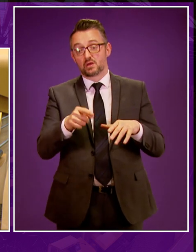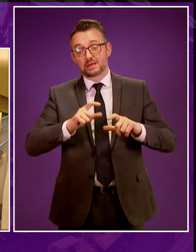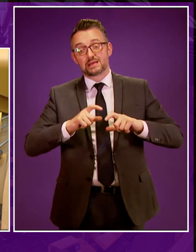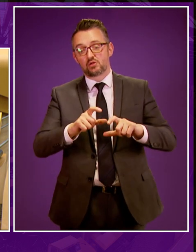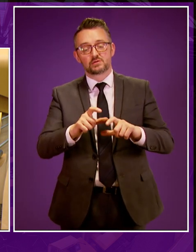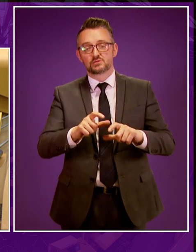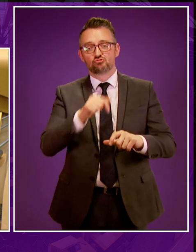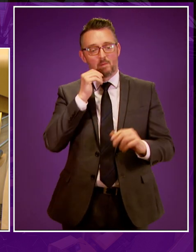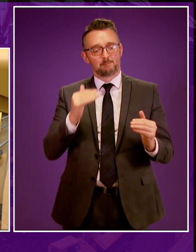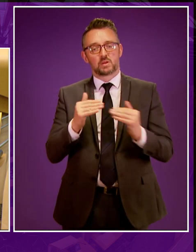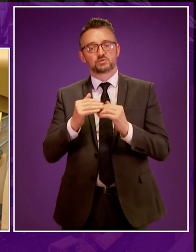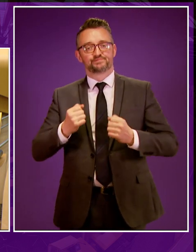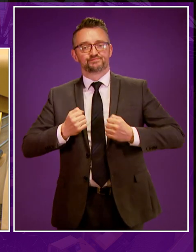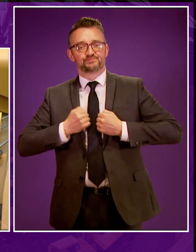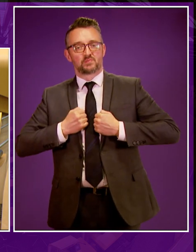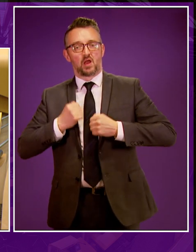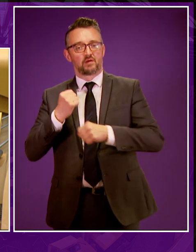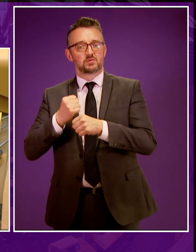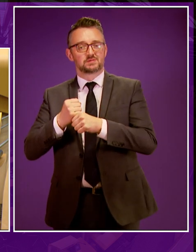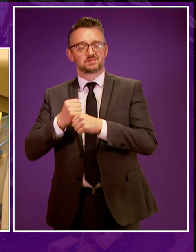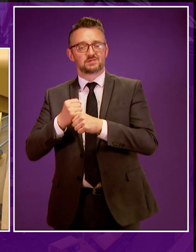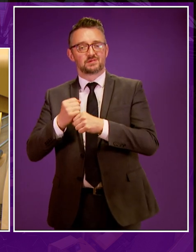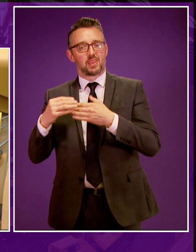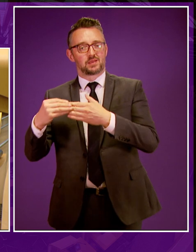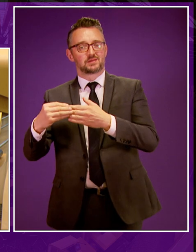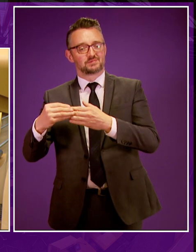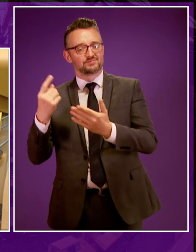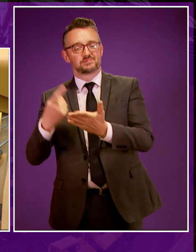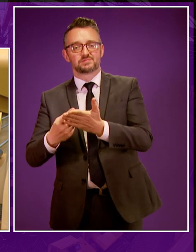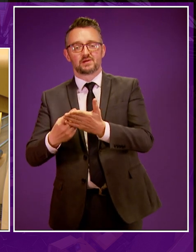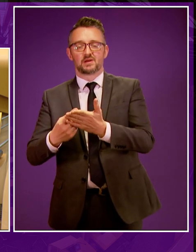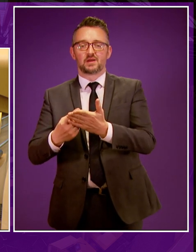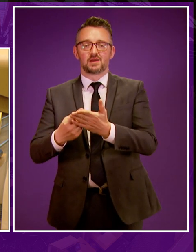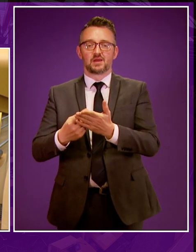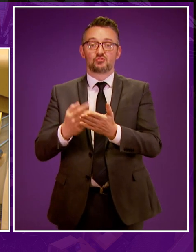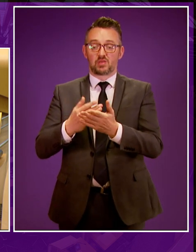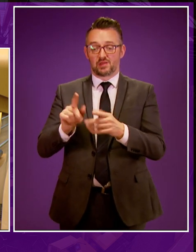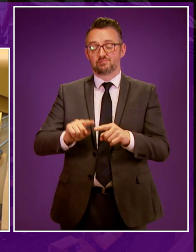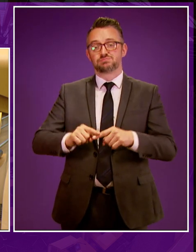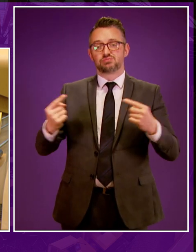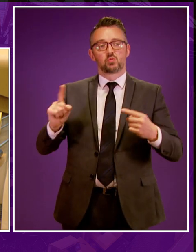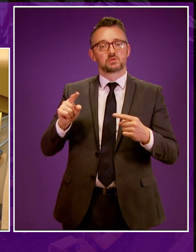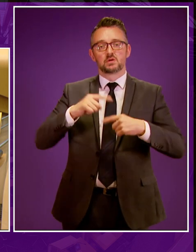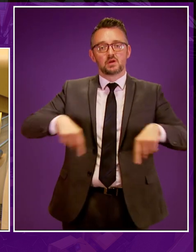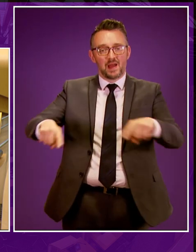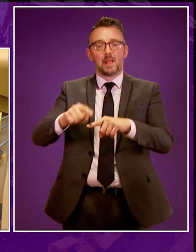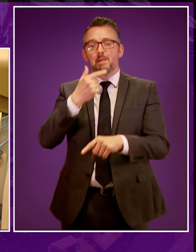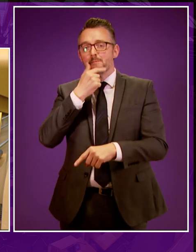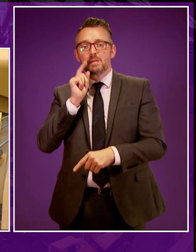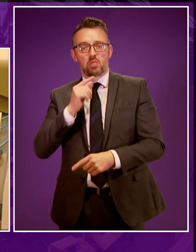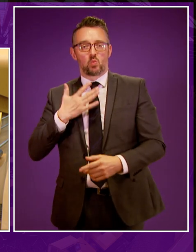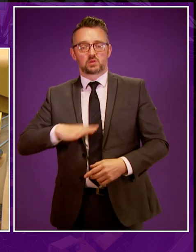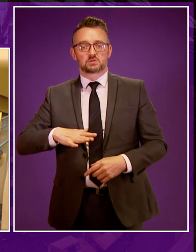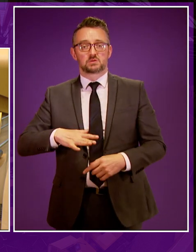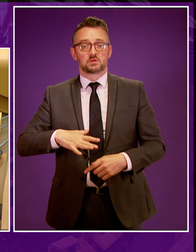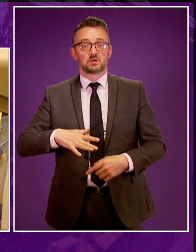with this Government's climate leadership, and more importantly, it would be in direct violation of public opinion. There is,